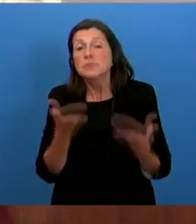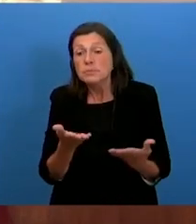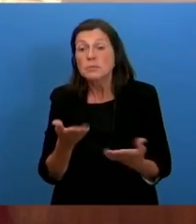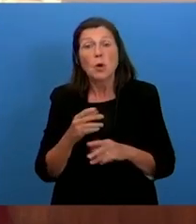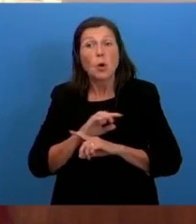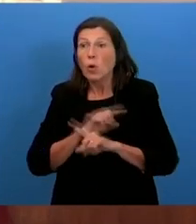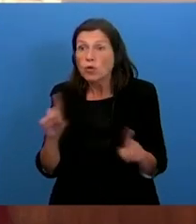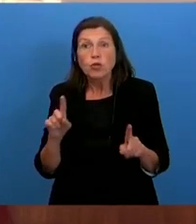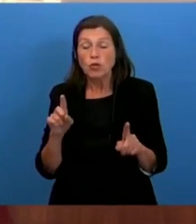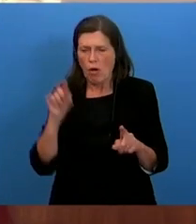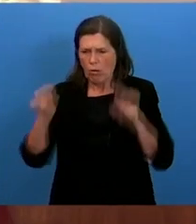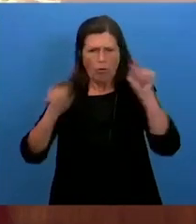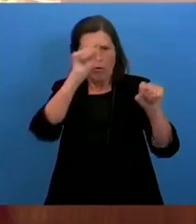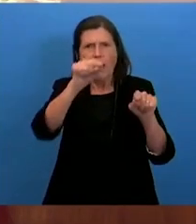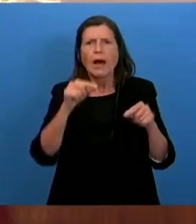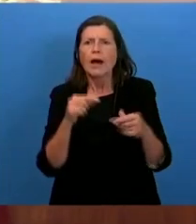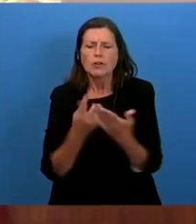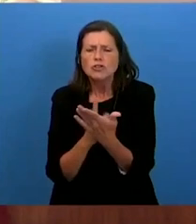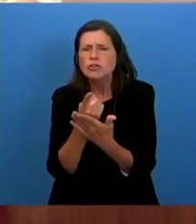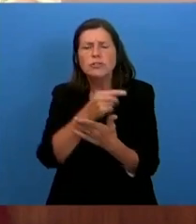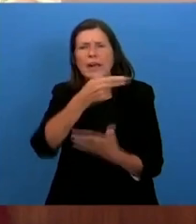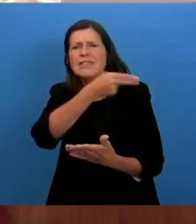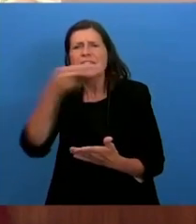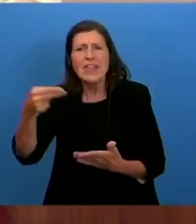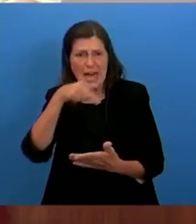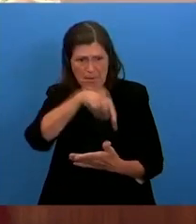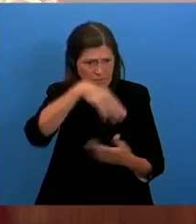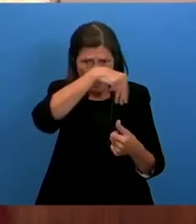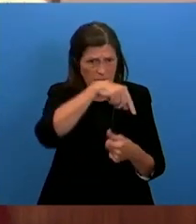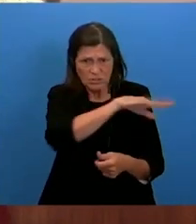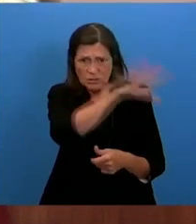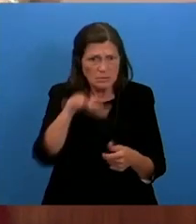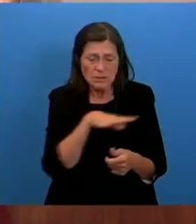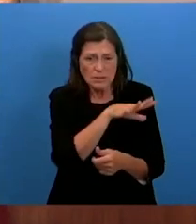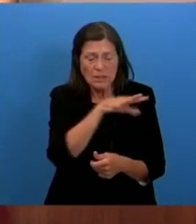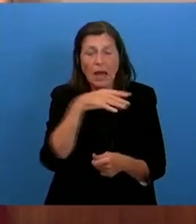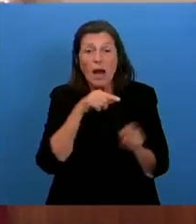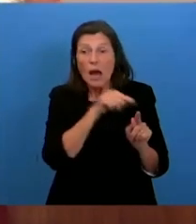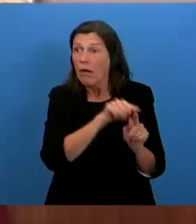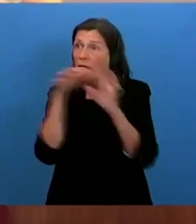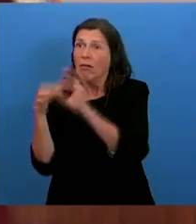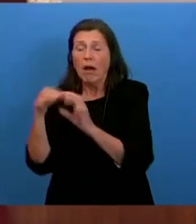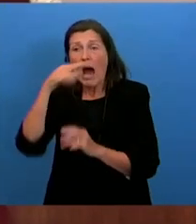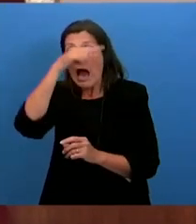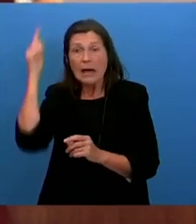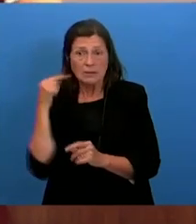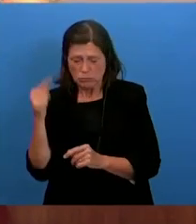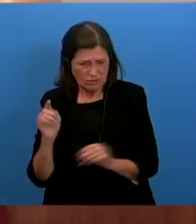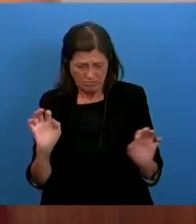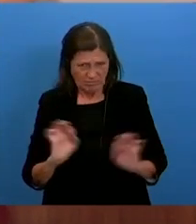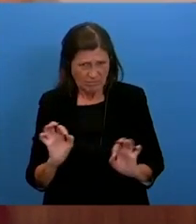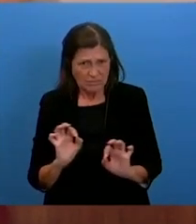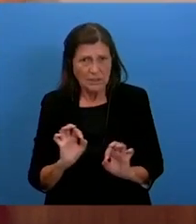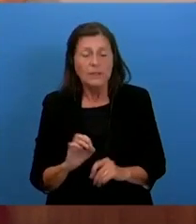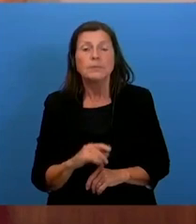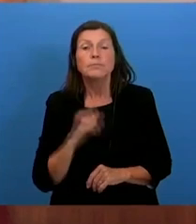-existent geographical names in relation to the territory of Azerbaijan questions its sovereignty and territorial integrity in controversy to the UN